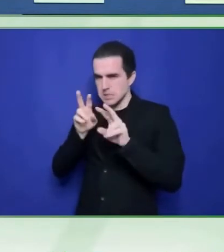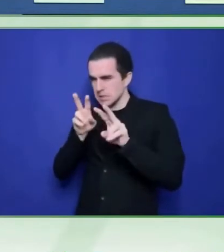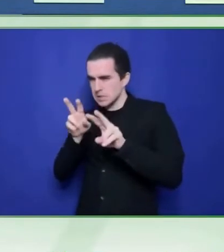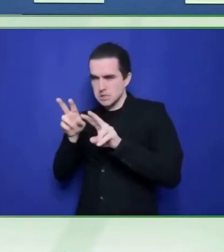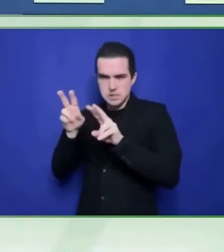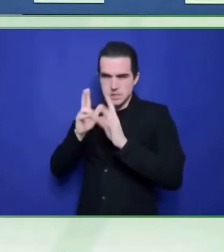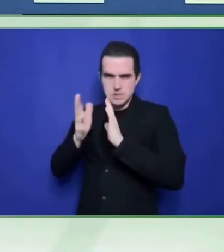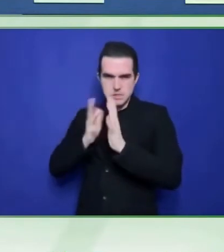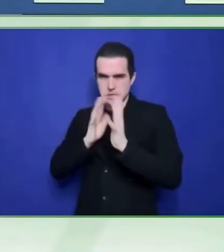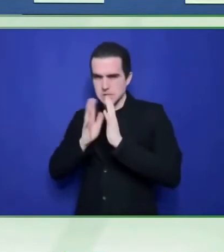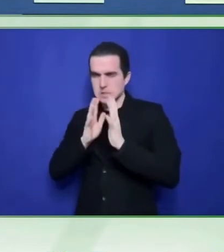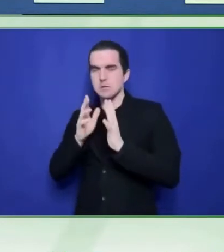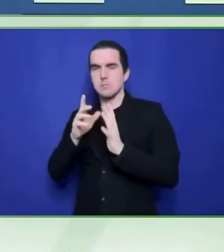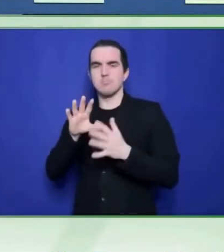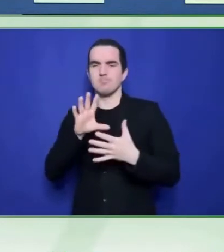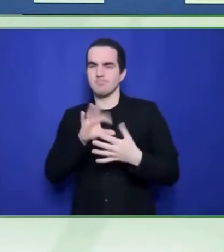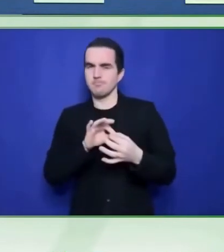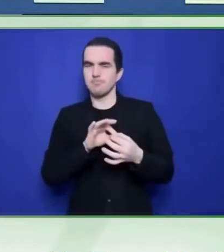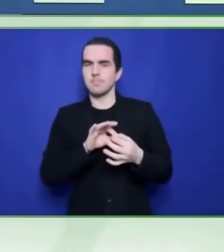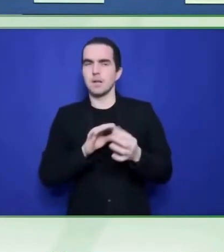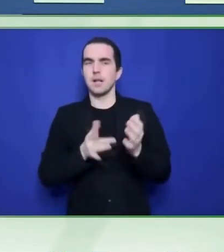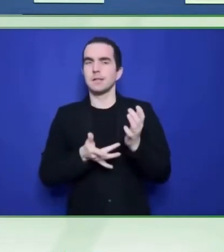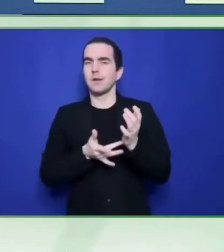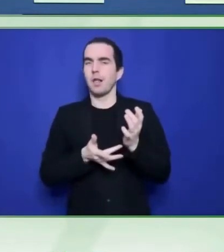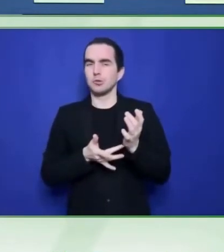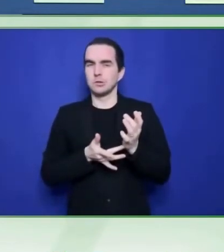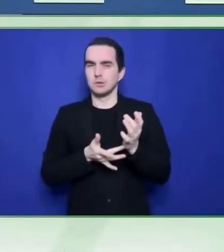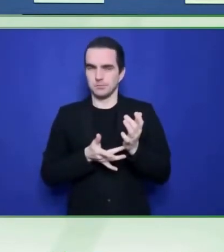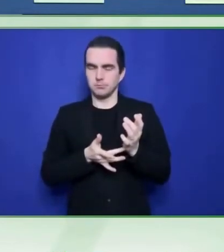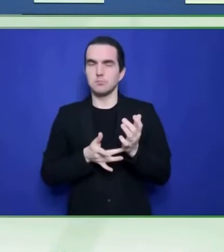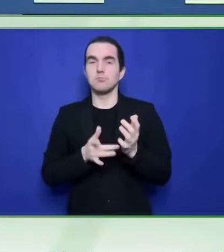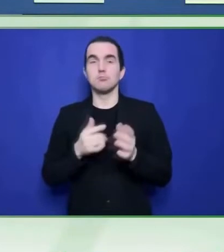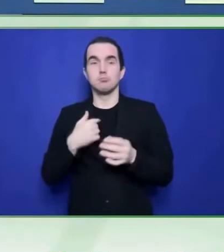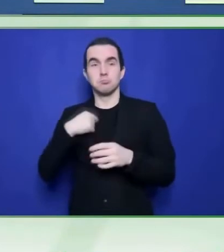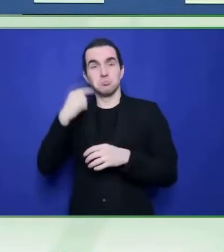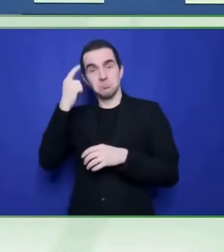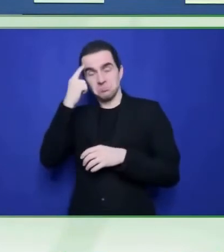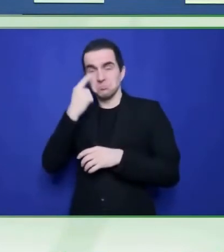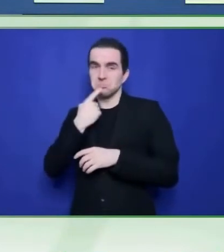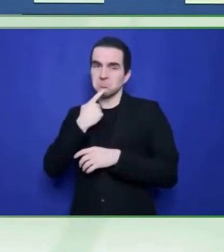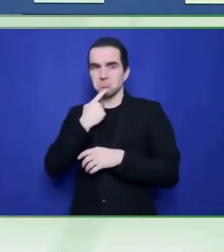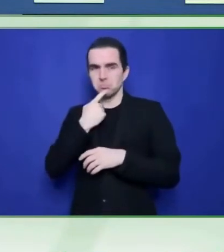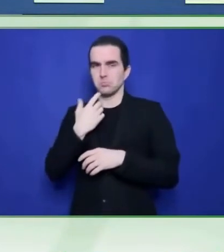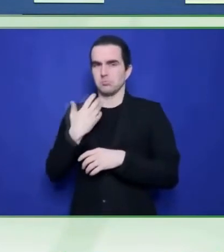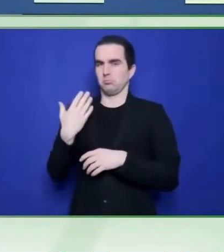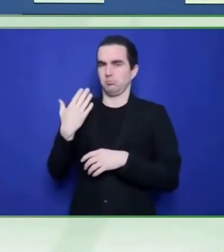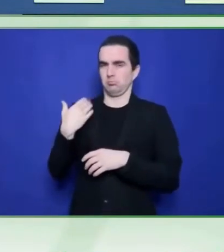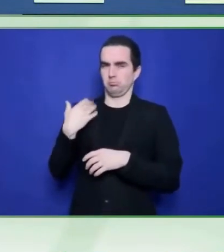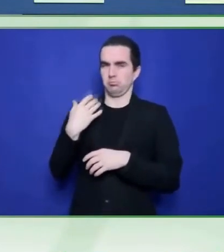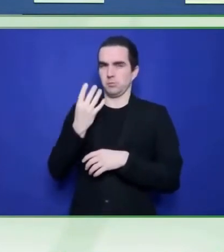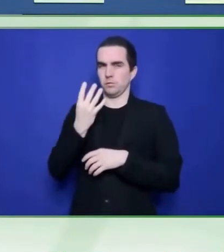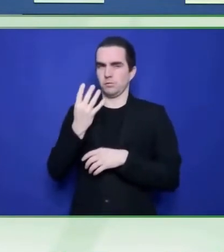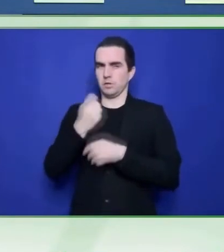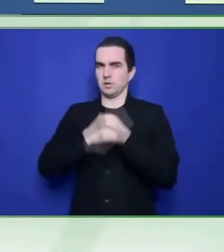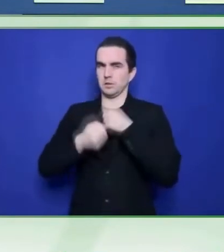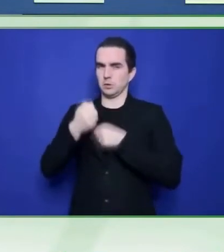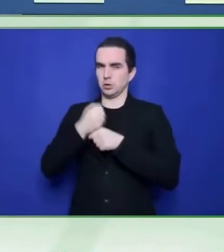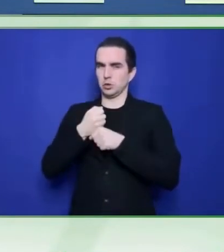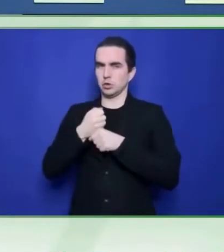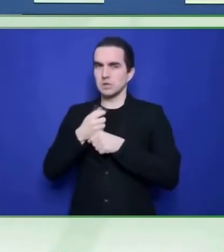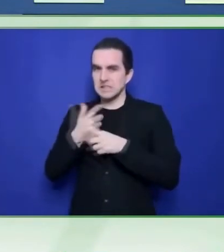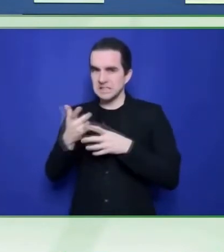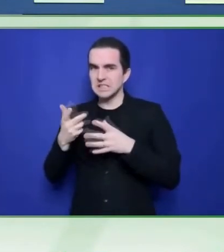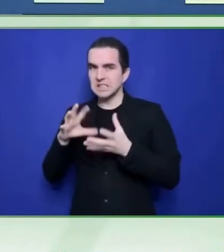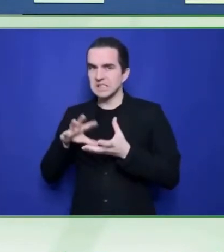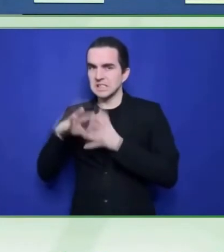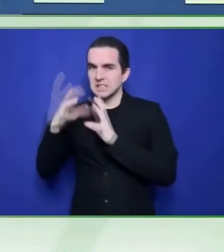clearer during the pandemic with people wearing masks. The deaf cannot read